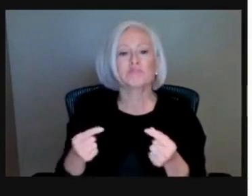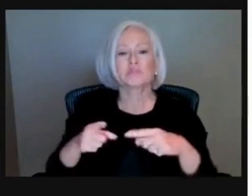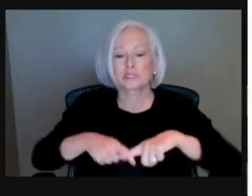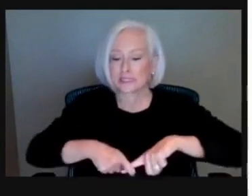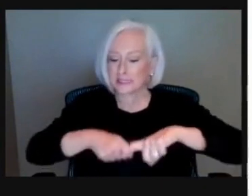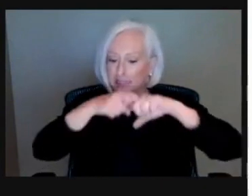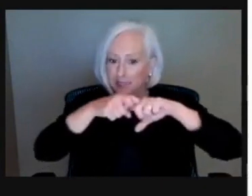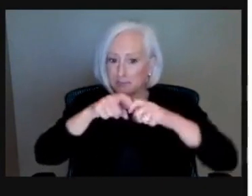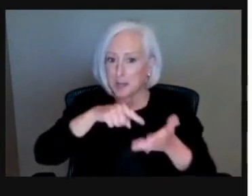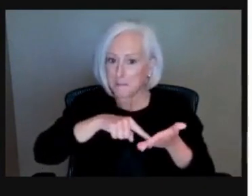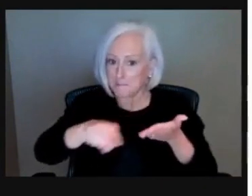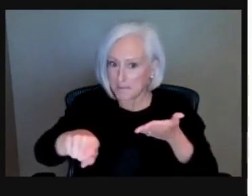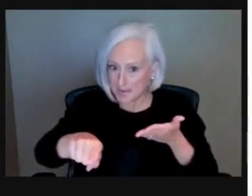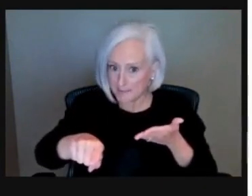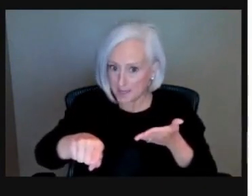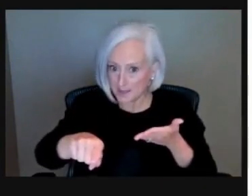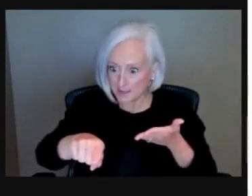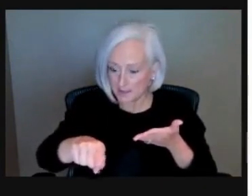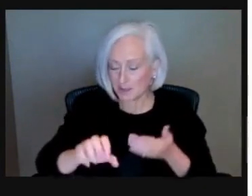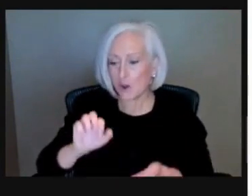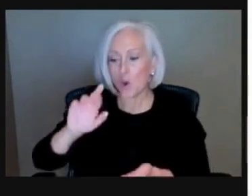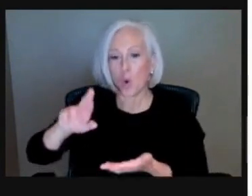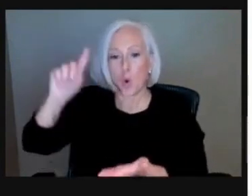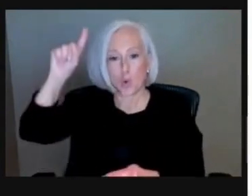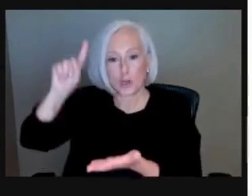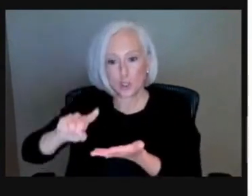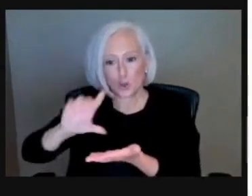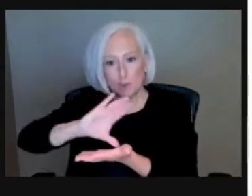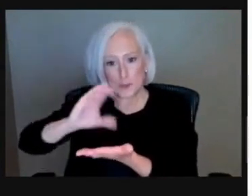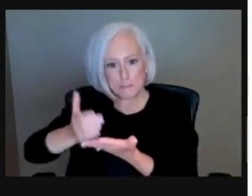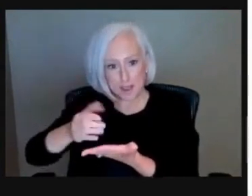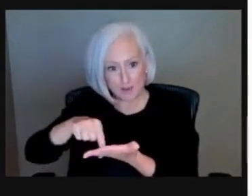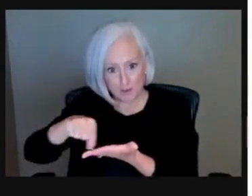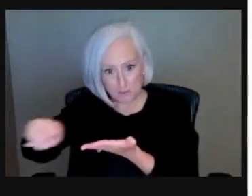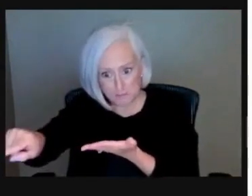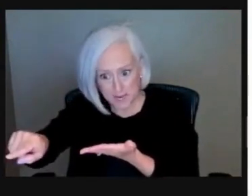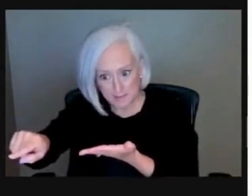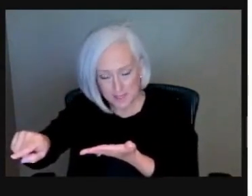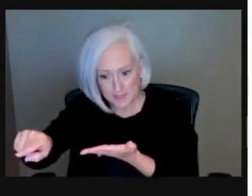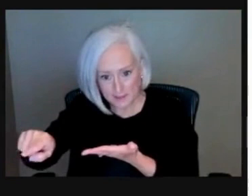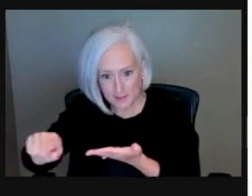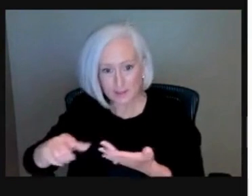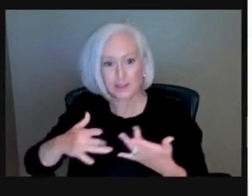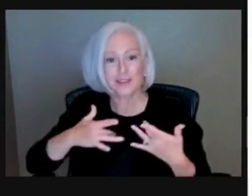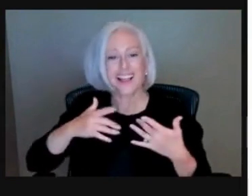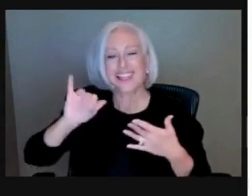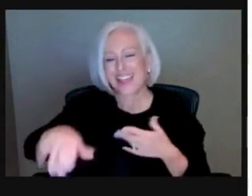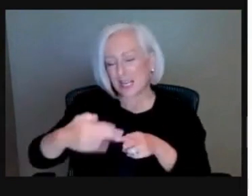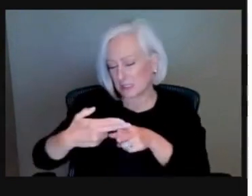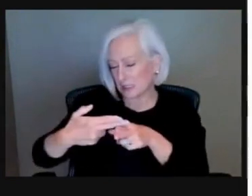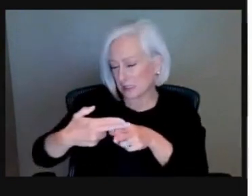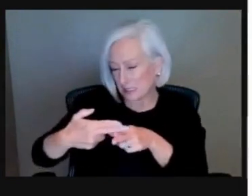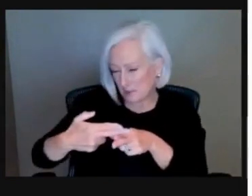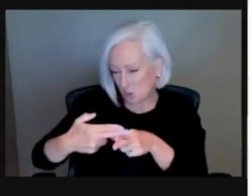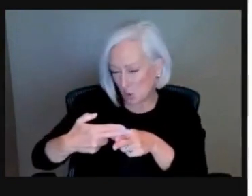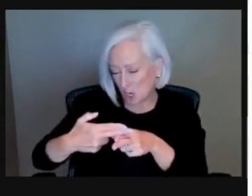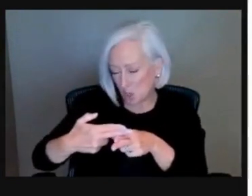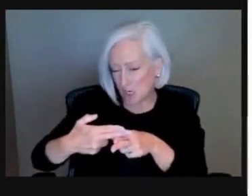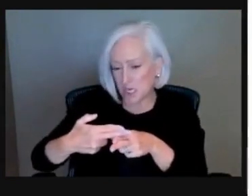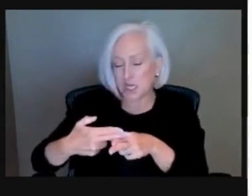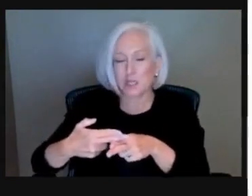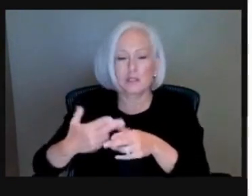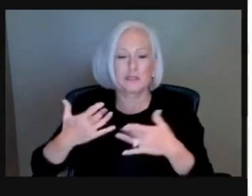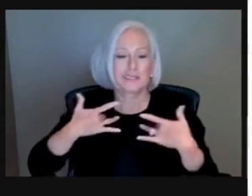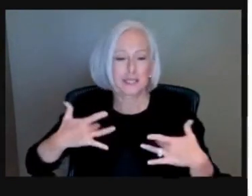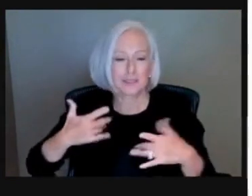situations for a period of time, normally three months at a time. It's a temporary banding, temporary fix.